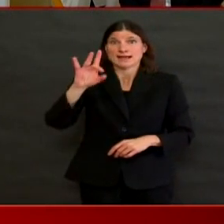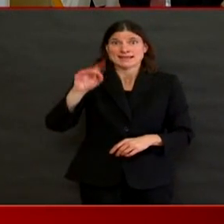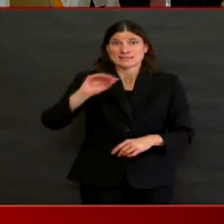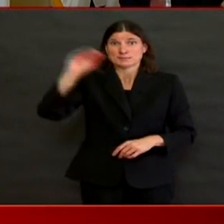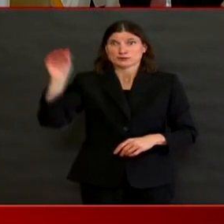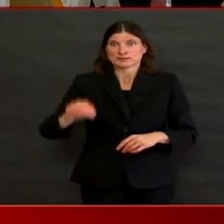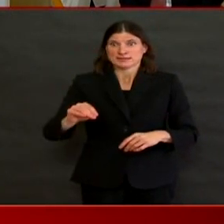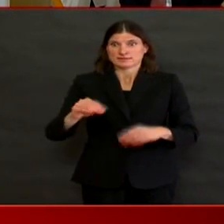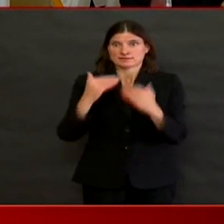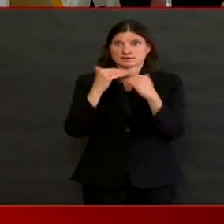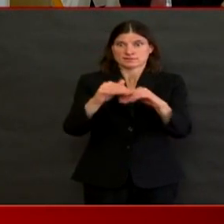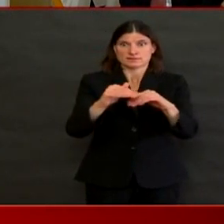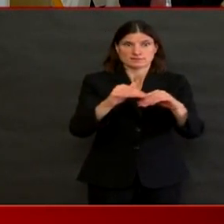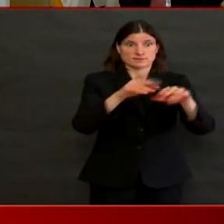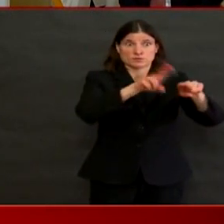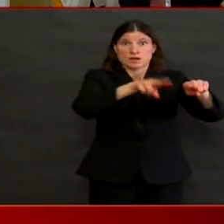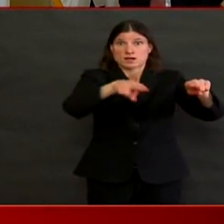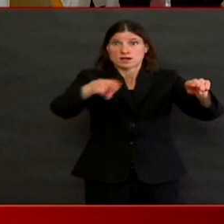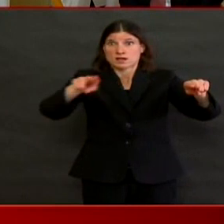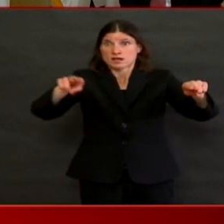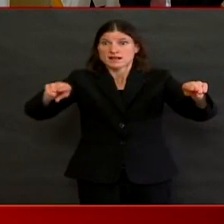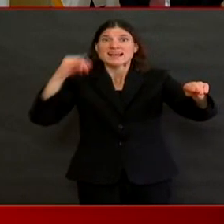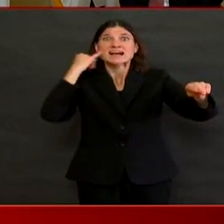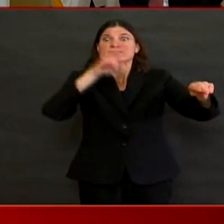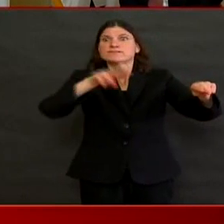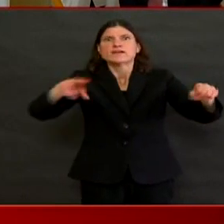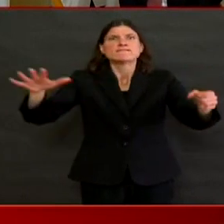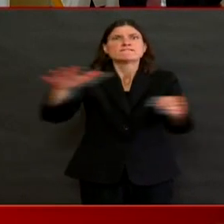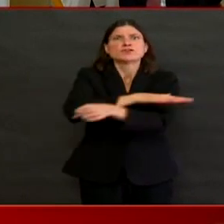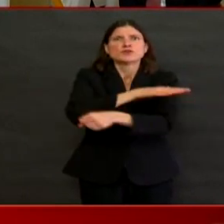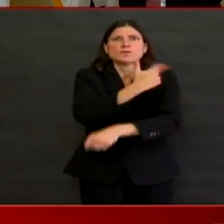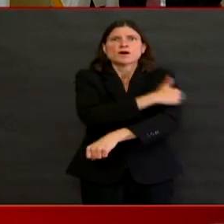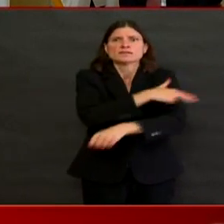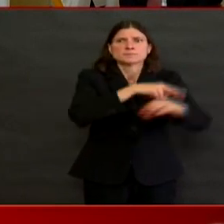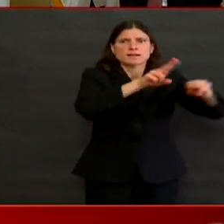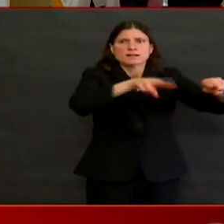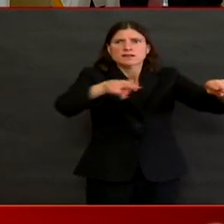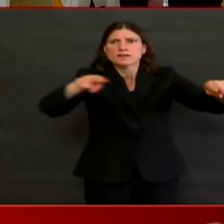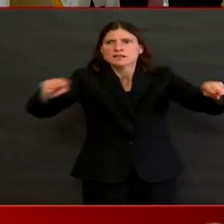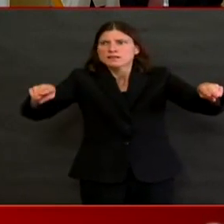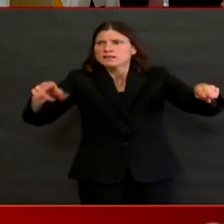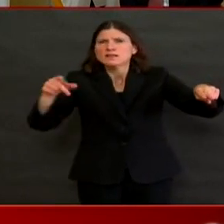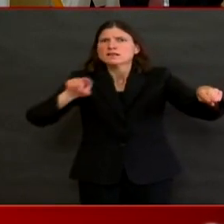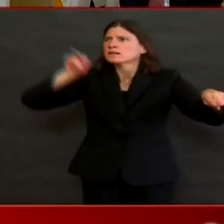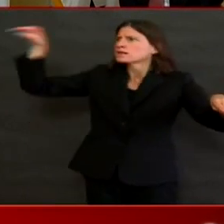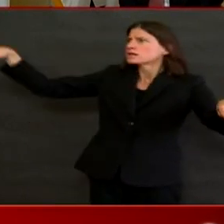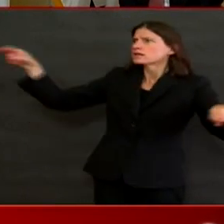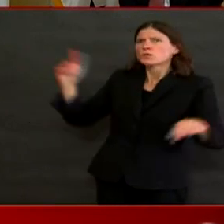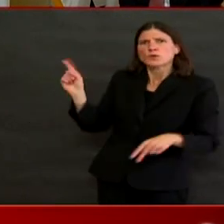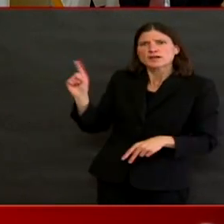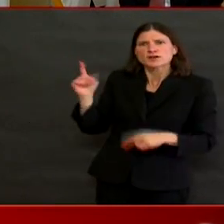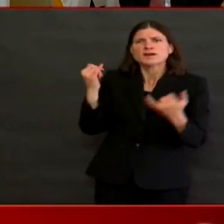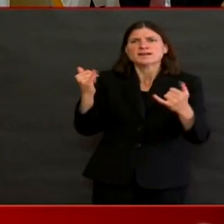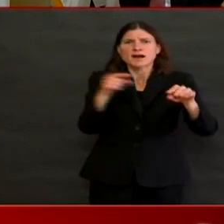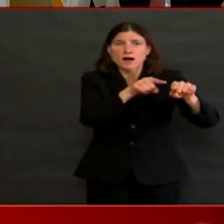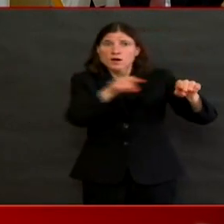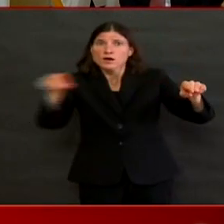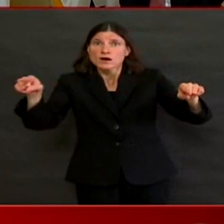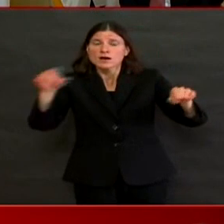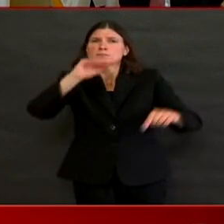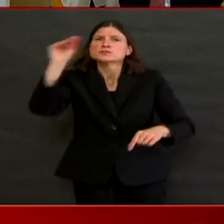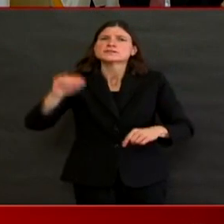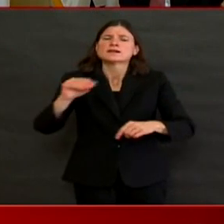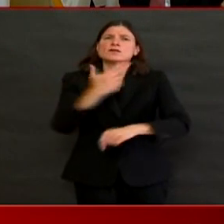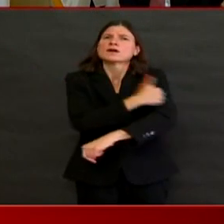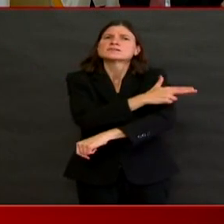What percentage are we at now and when do you envision we hit the 80% mark? That's an important question. We